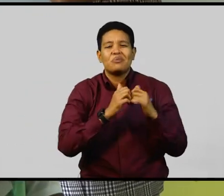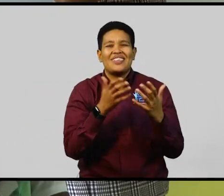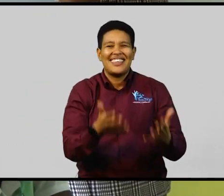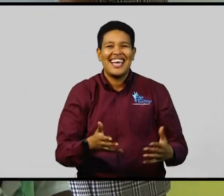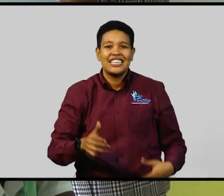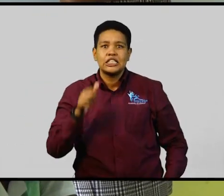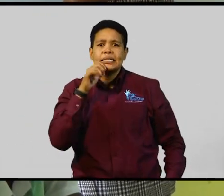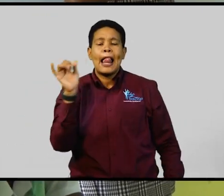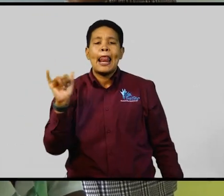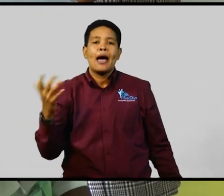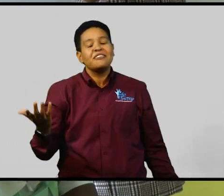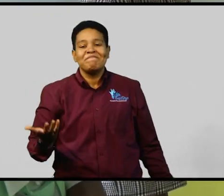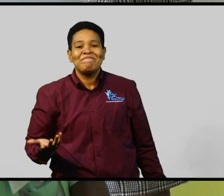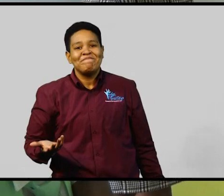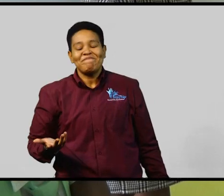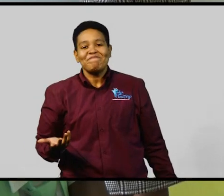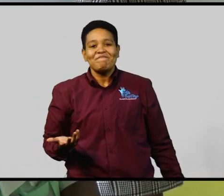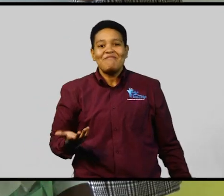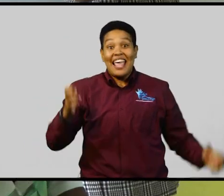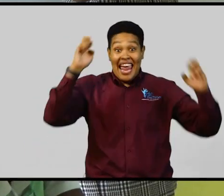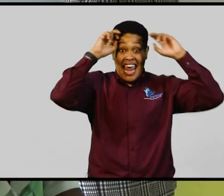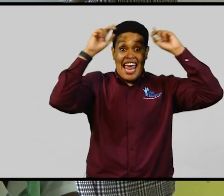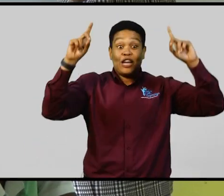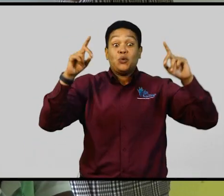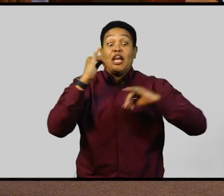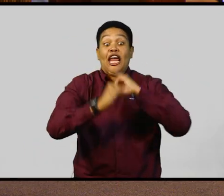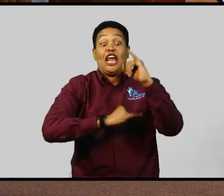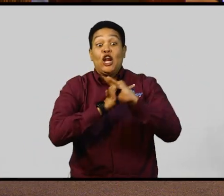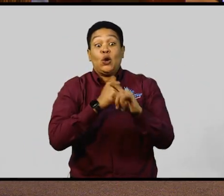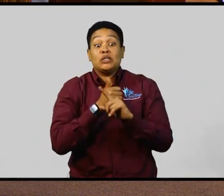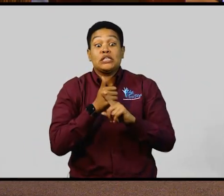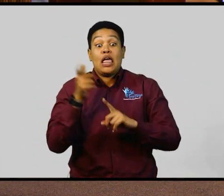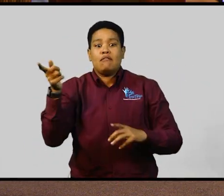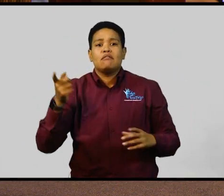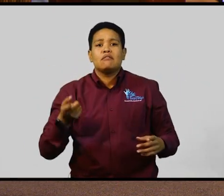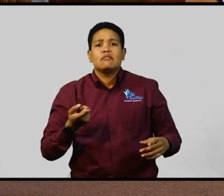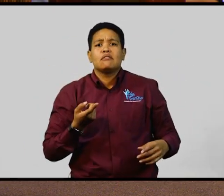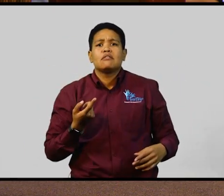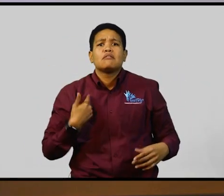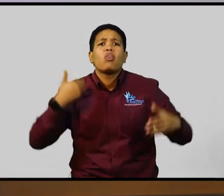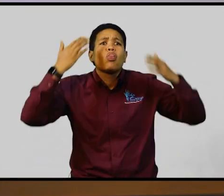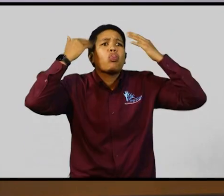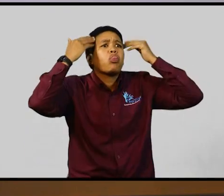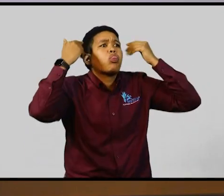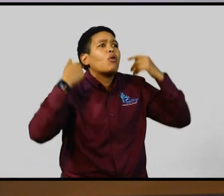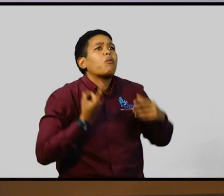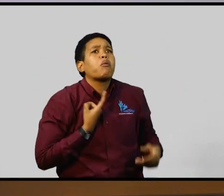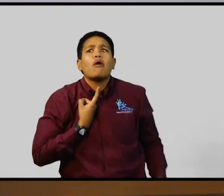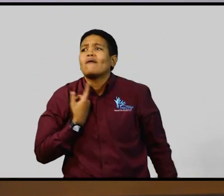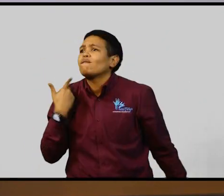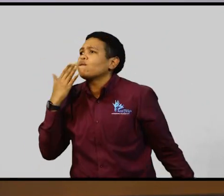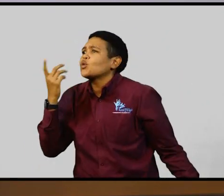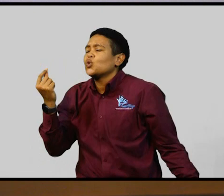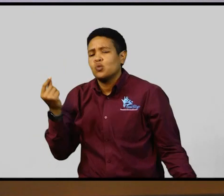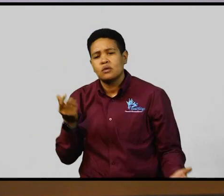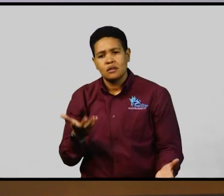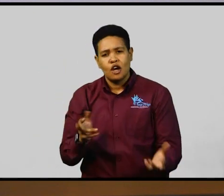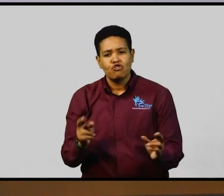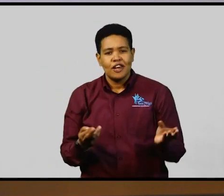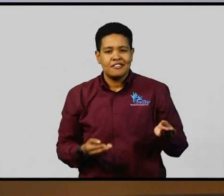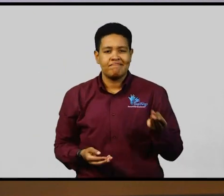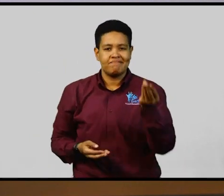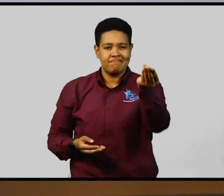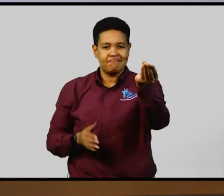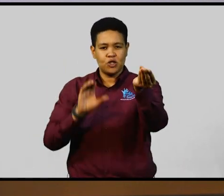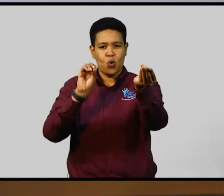if, you know, the educational institutions will be out there on their own. And, you know, I tell you,